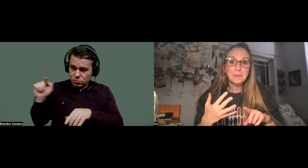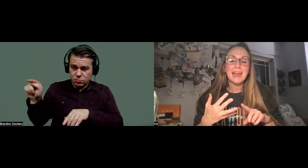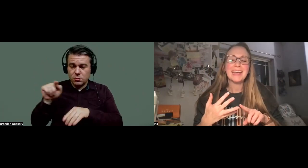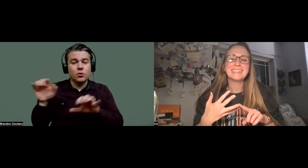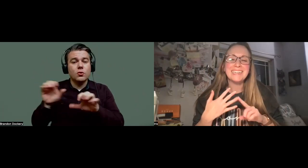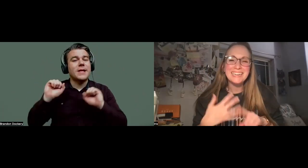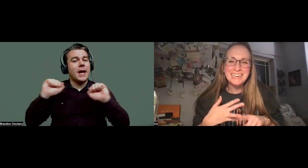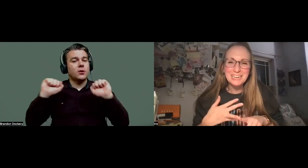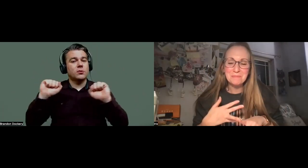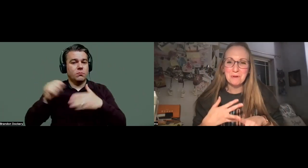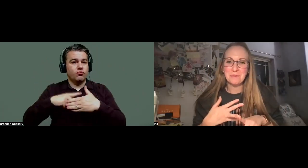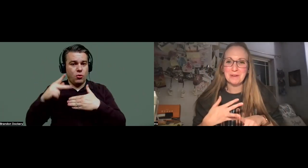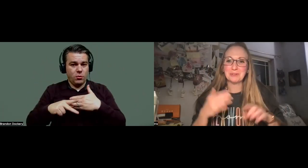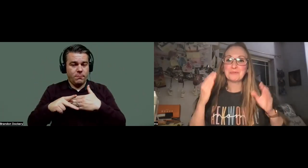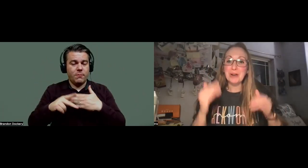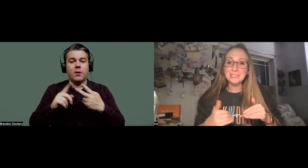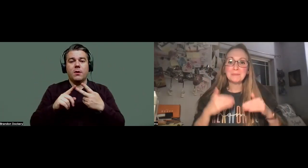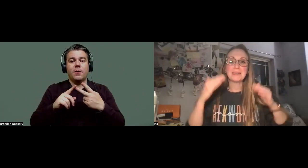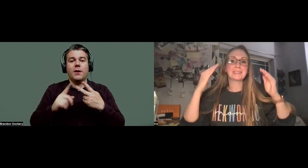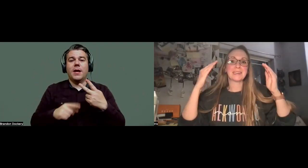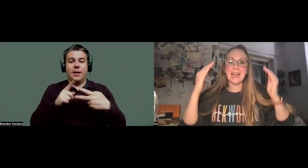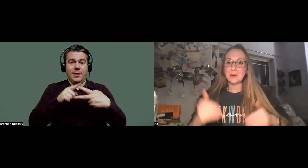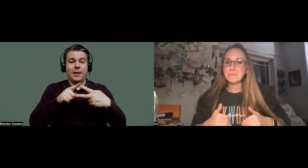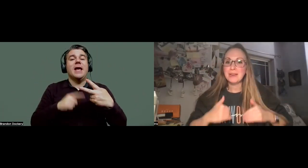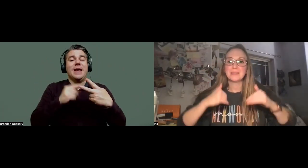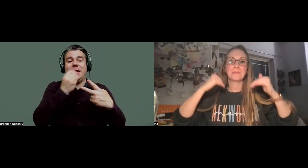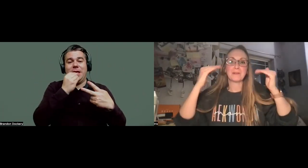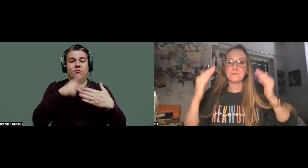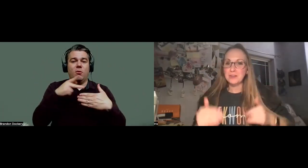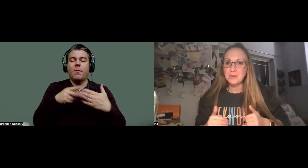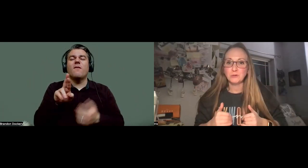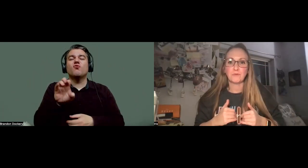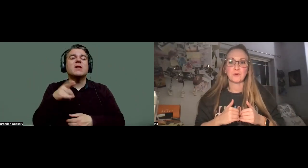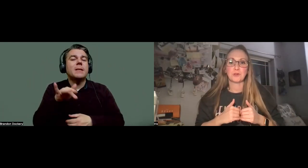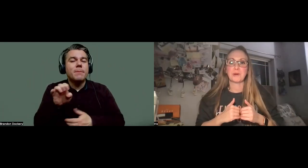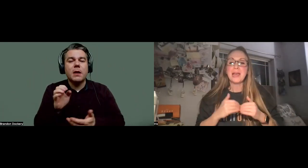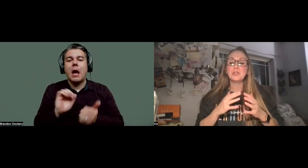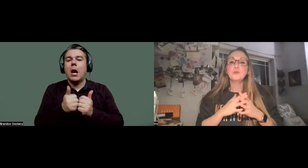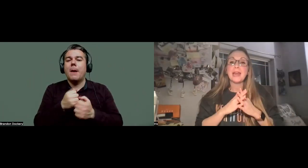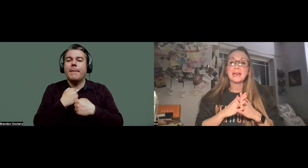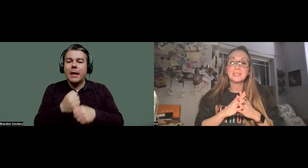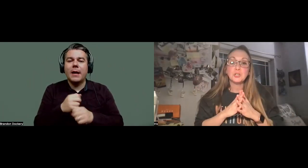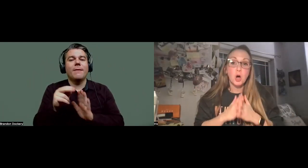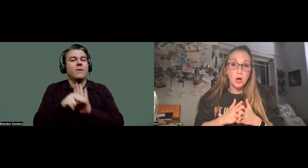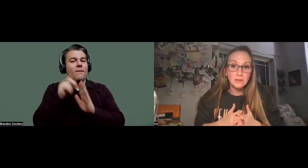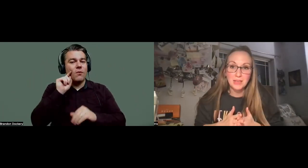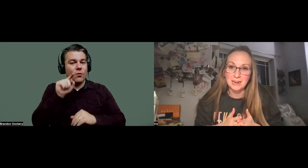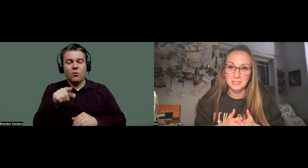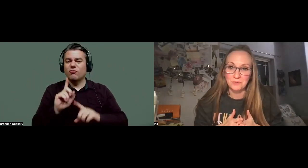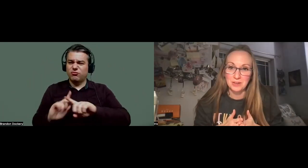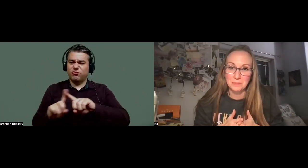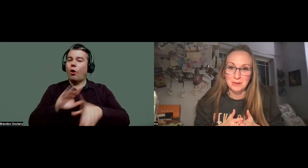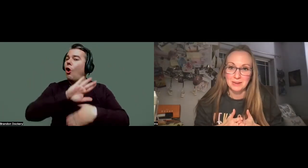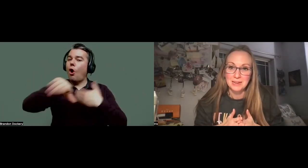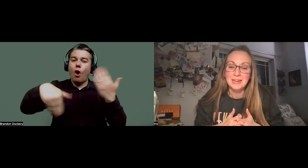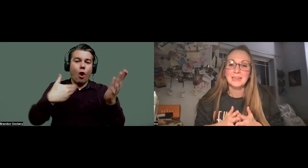program and an eating program. There's recipes and how to make them and videos for you. And you get access to all of that